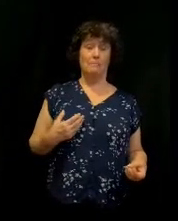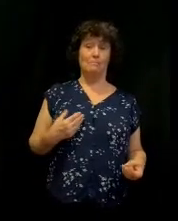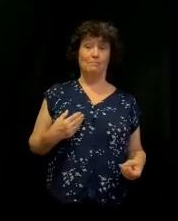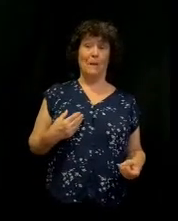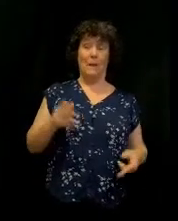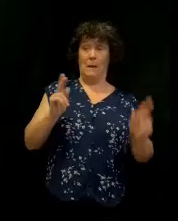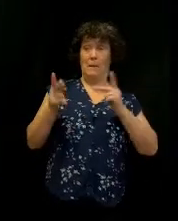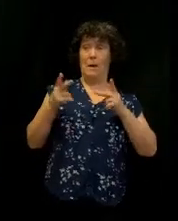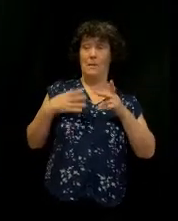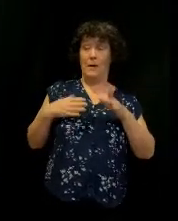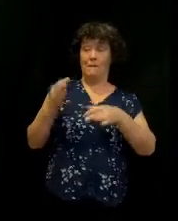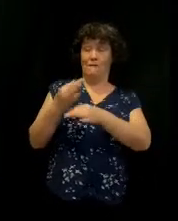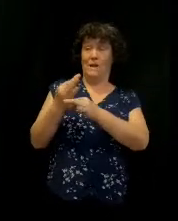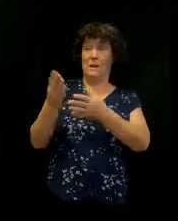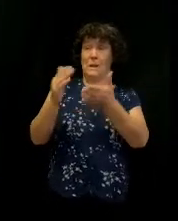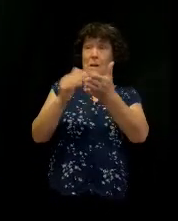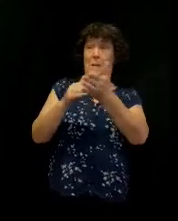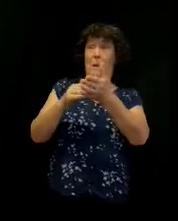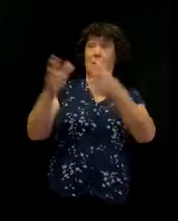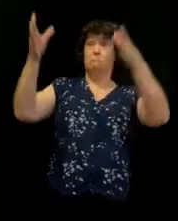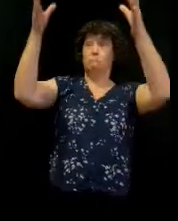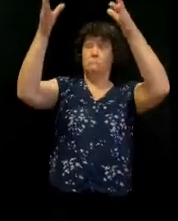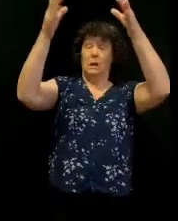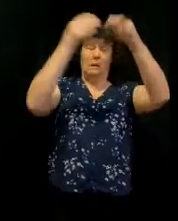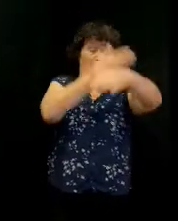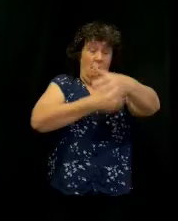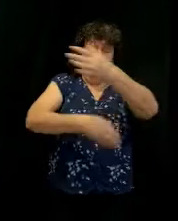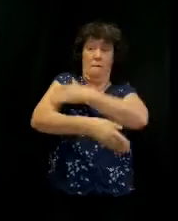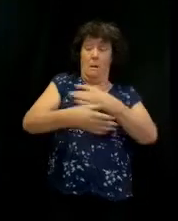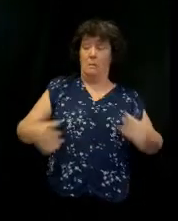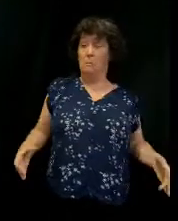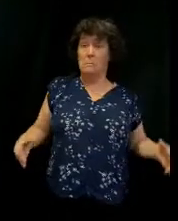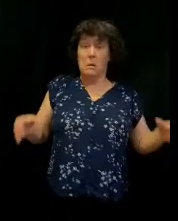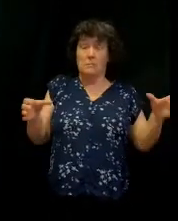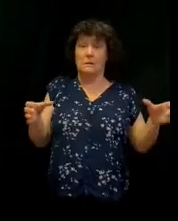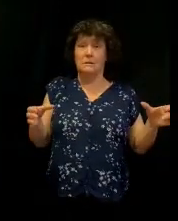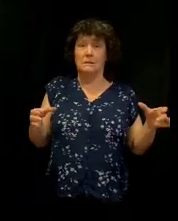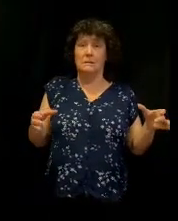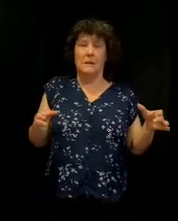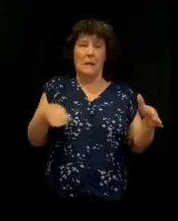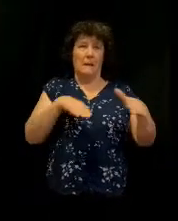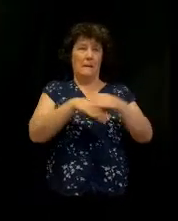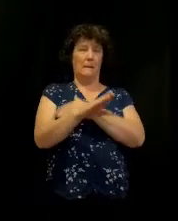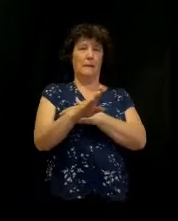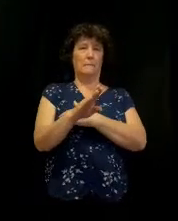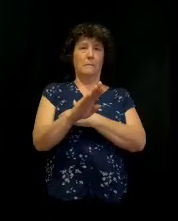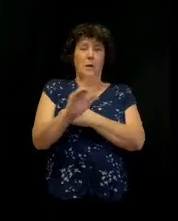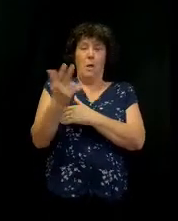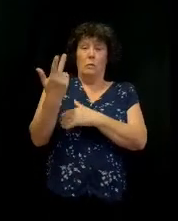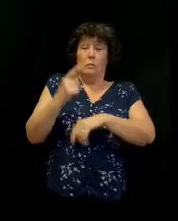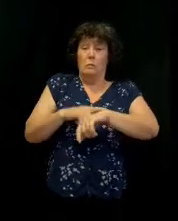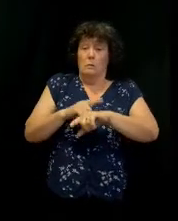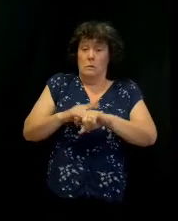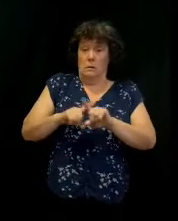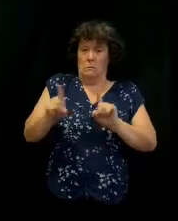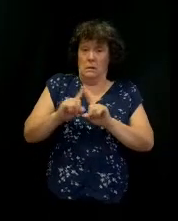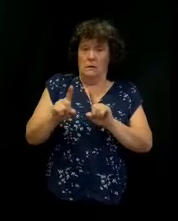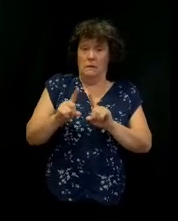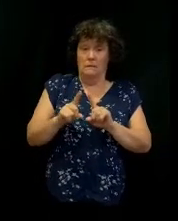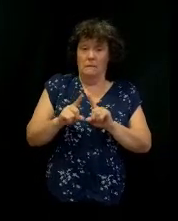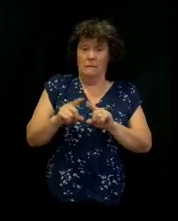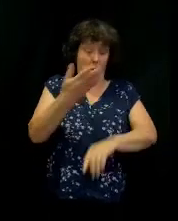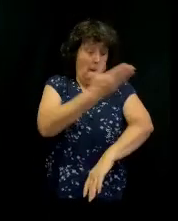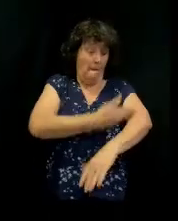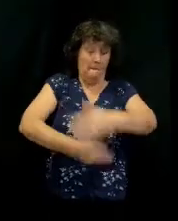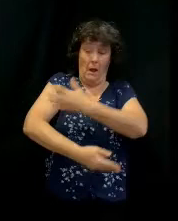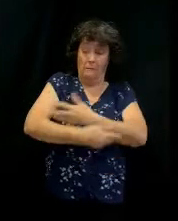you know. They go in there again, and it's off again. They gorilla glue it again and again, and they come in, it's off again. Right? And they said, listen, we got to get this guy,